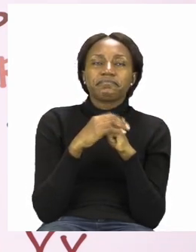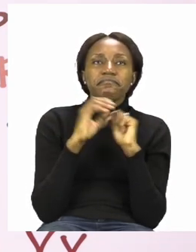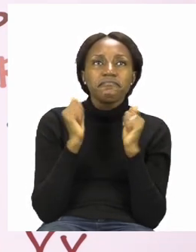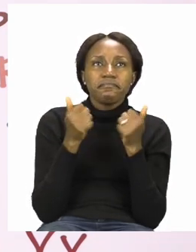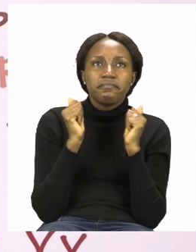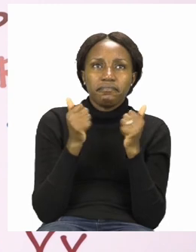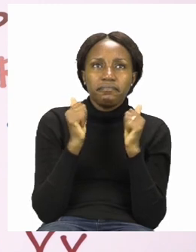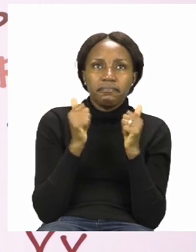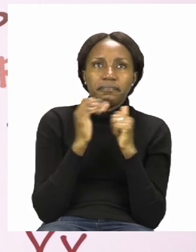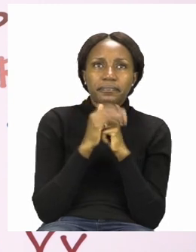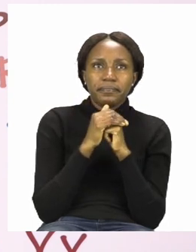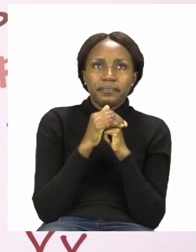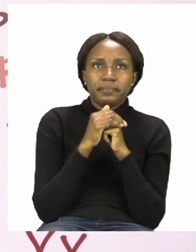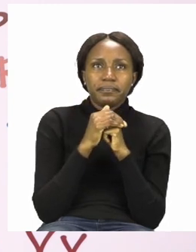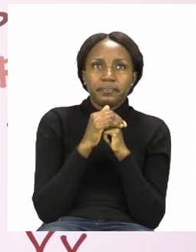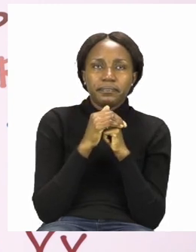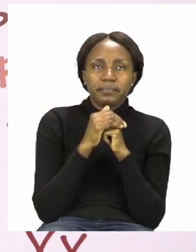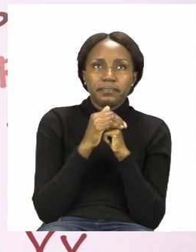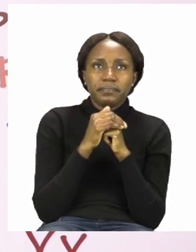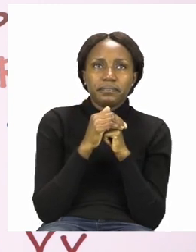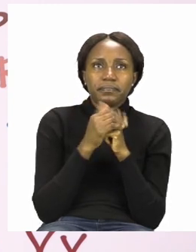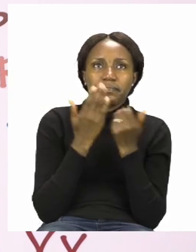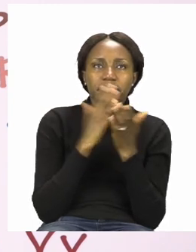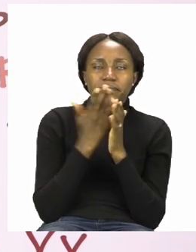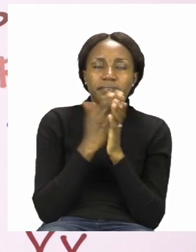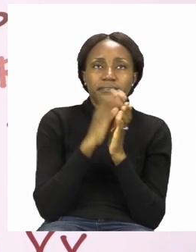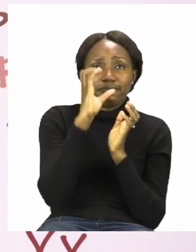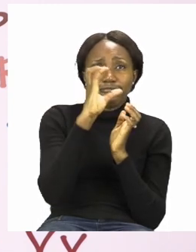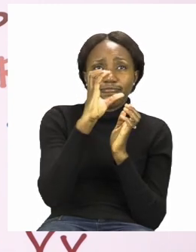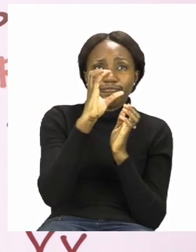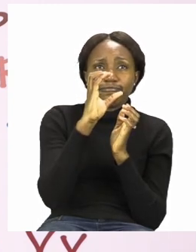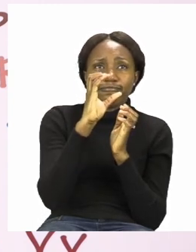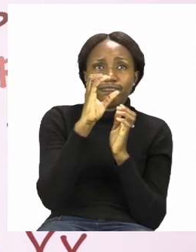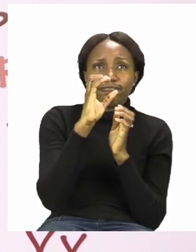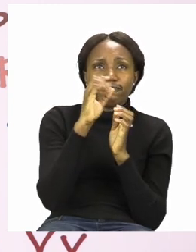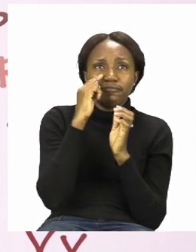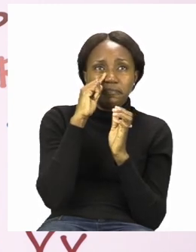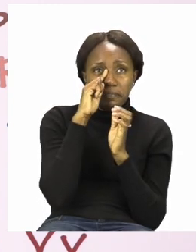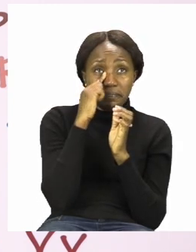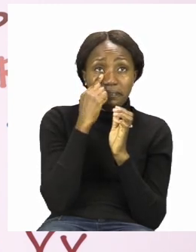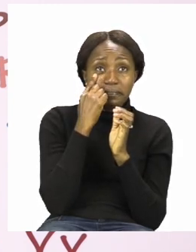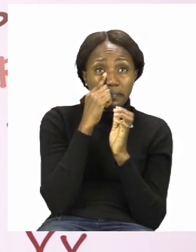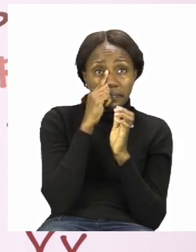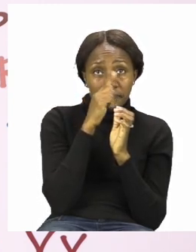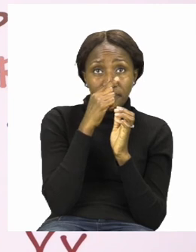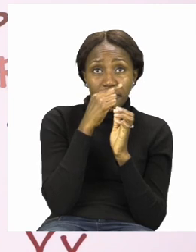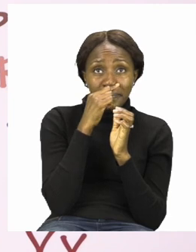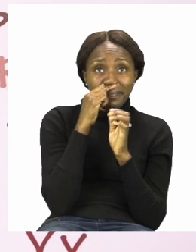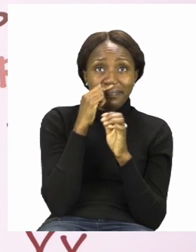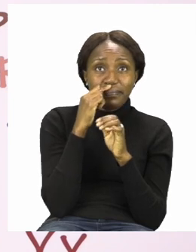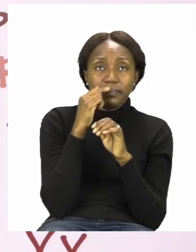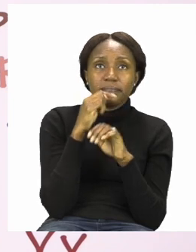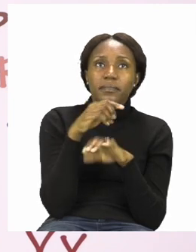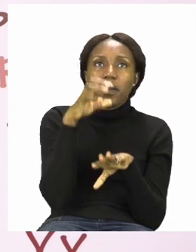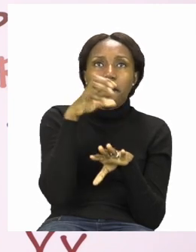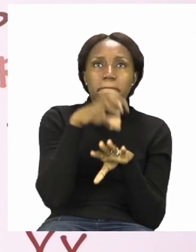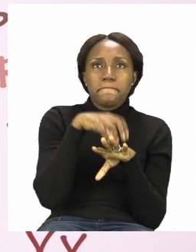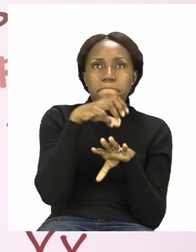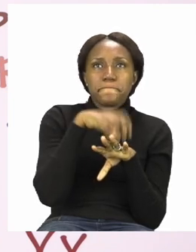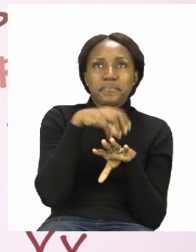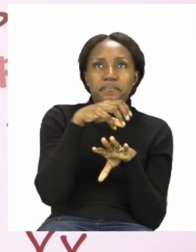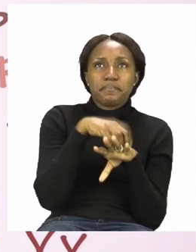now i'd like to show you a few things that have k in them the first thing i'd like to show you is a cake